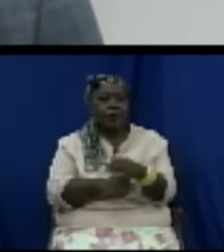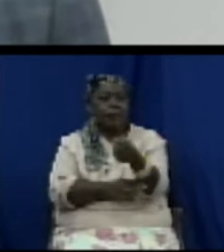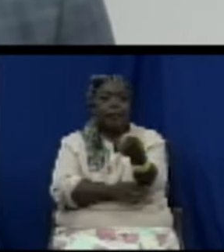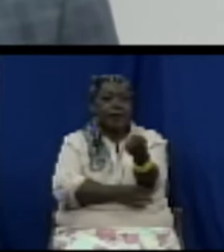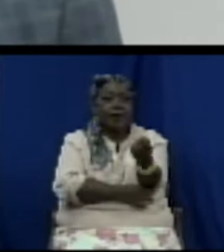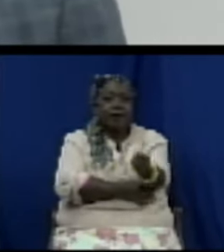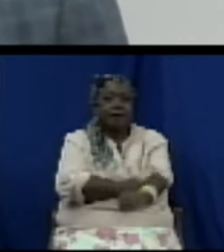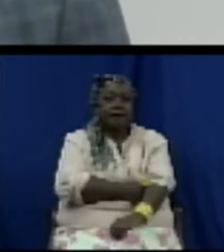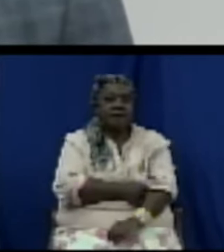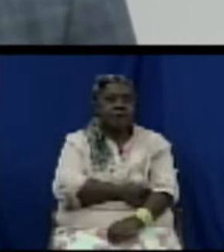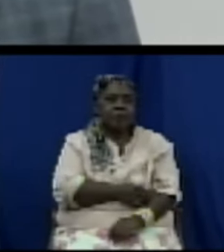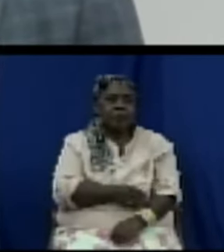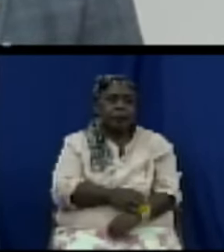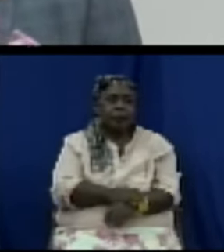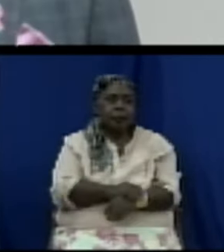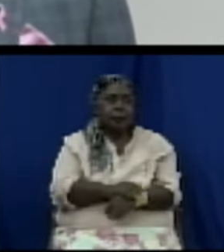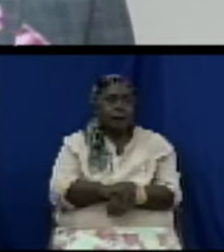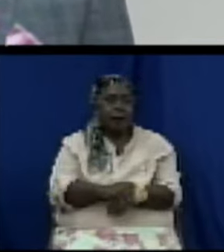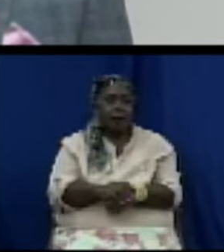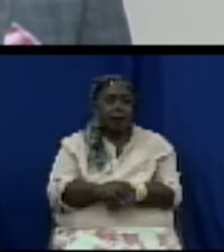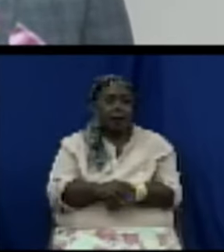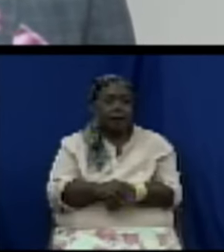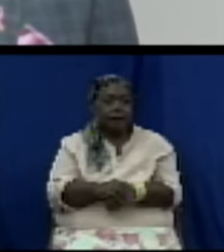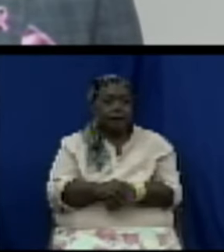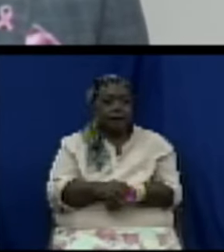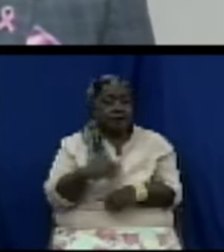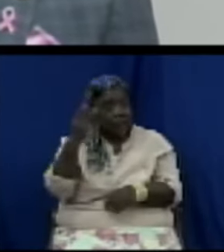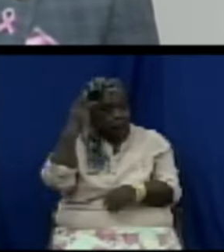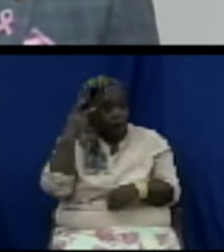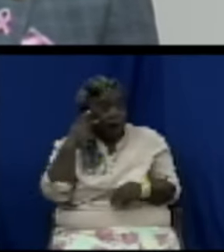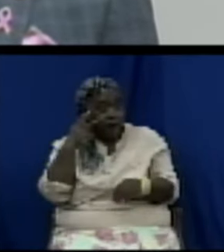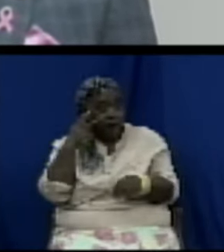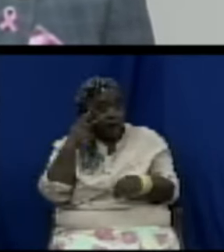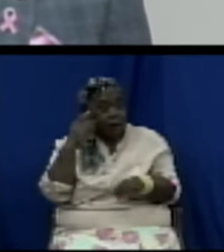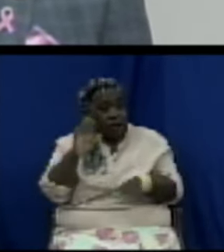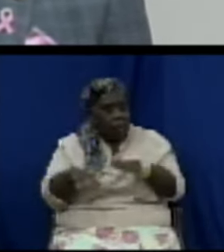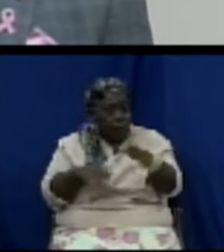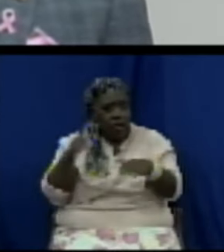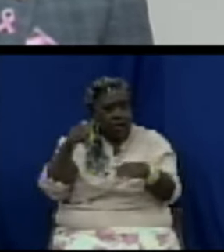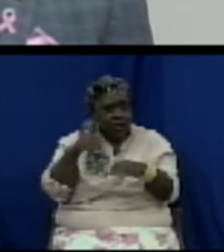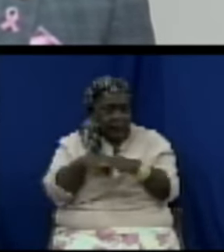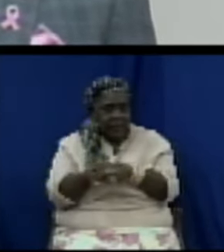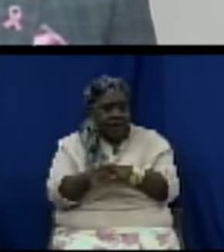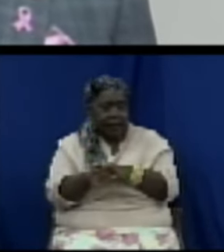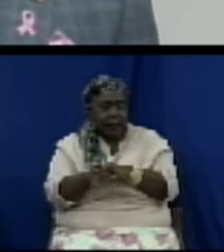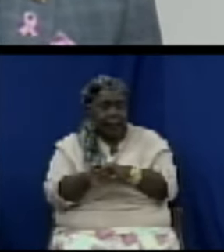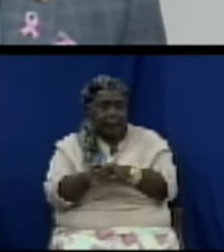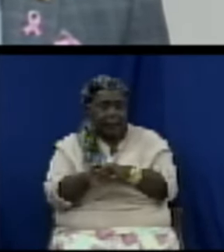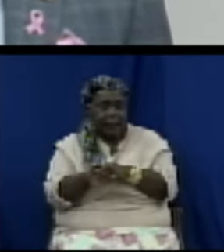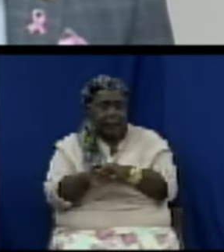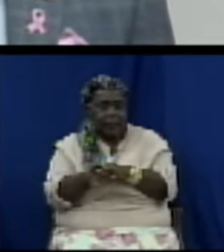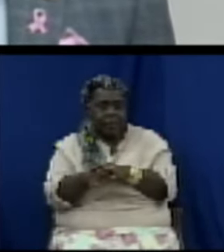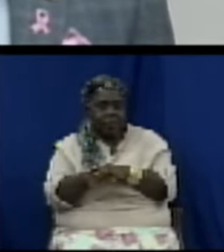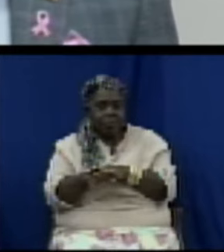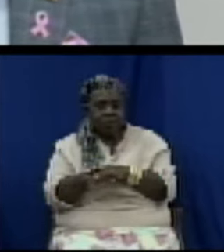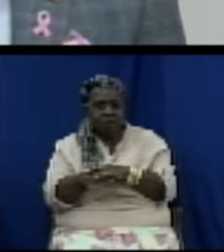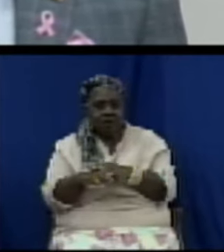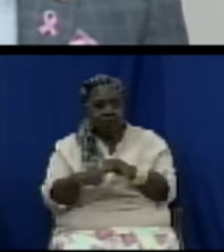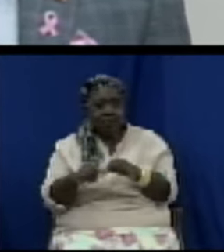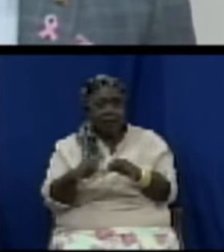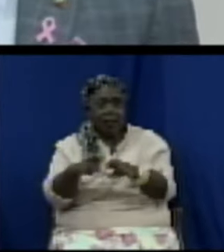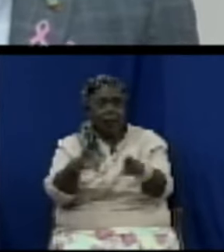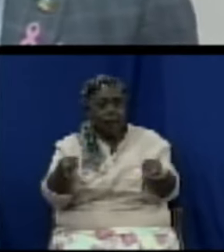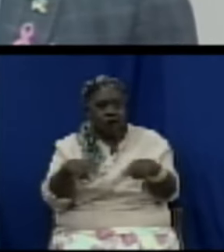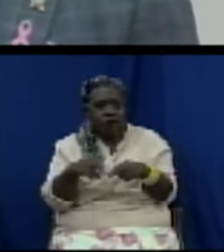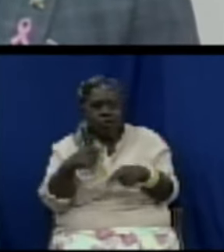immediate help to save the child's life. And parents have walked into the office that have come and said, I want to see the prime minister because my child is sick and they need to go